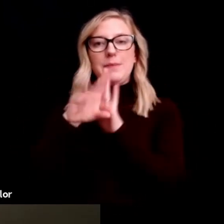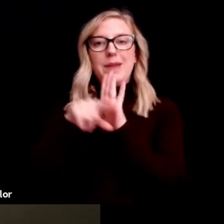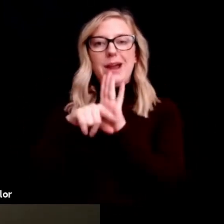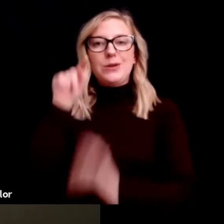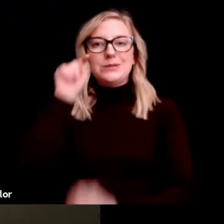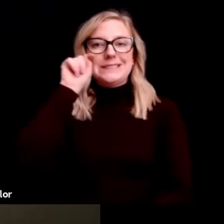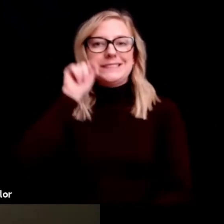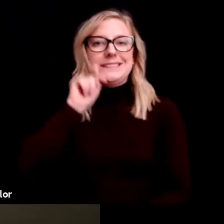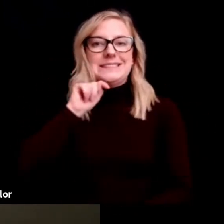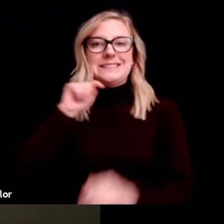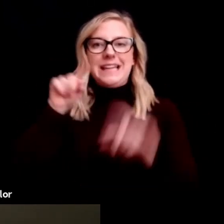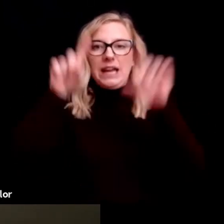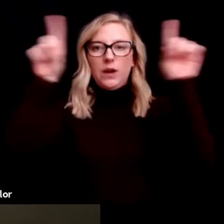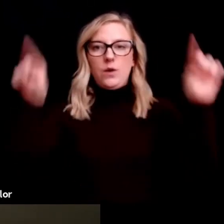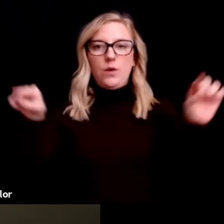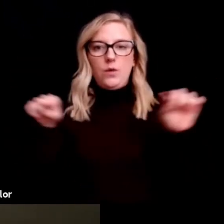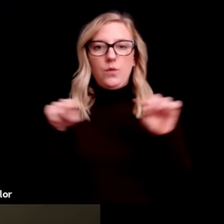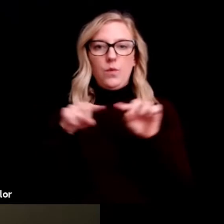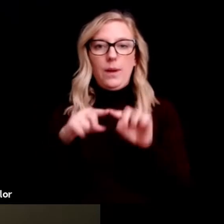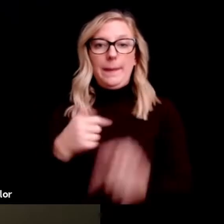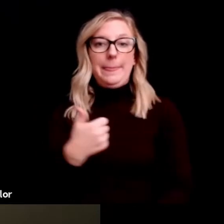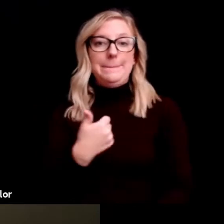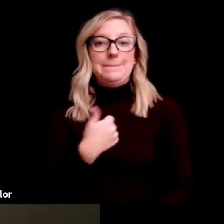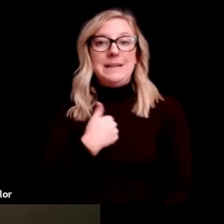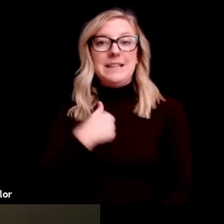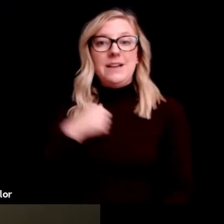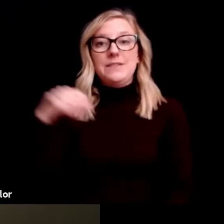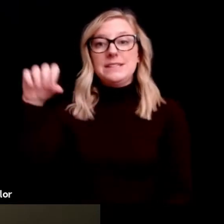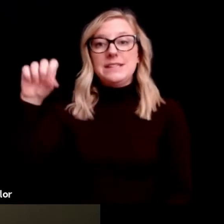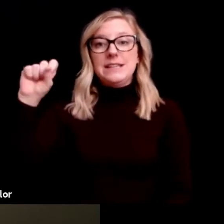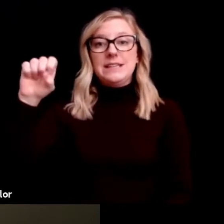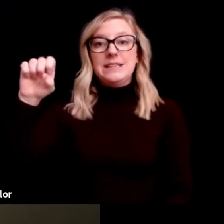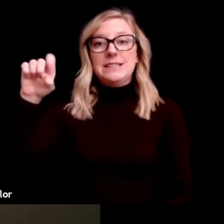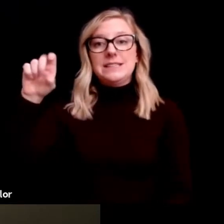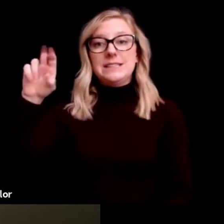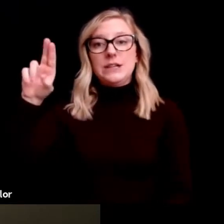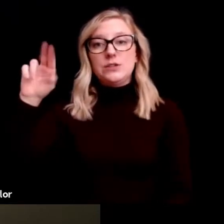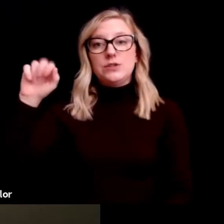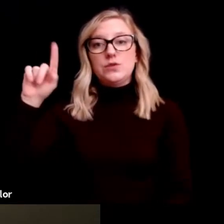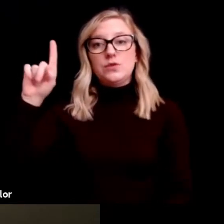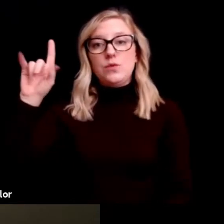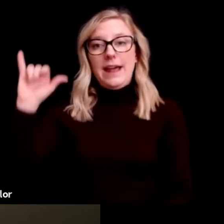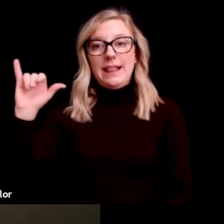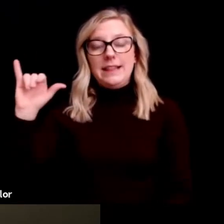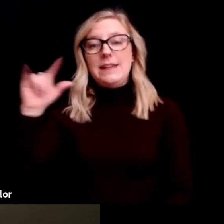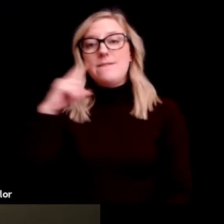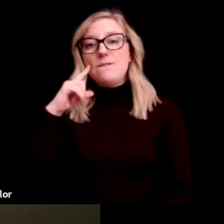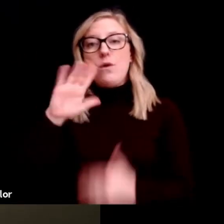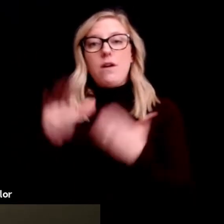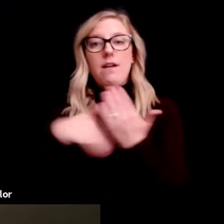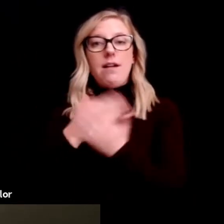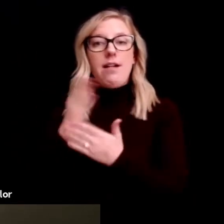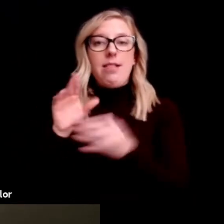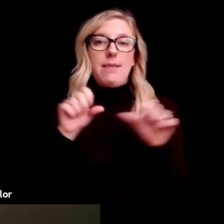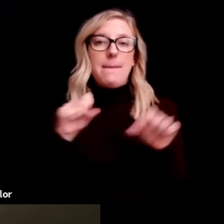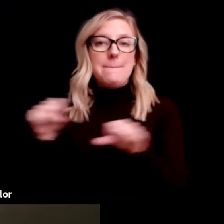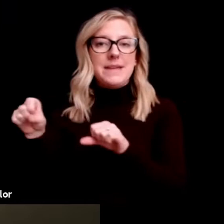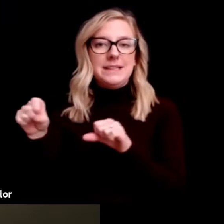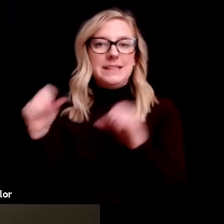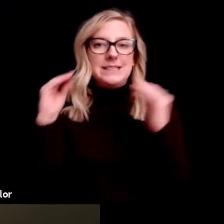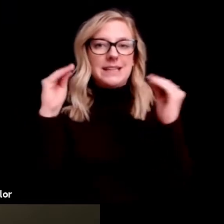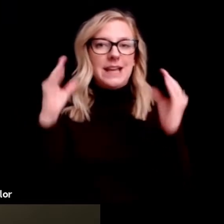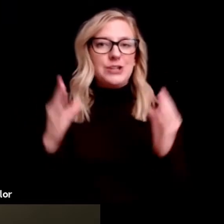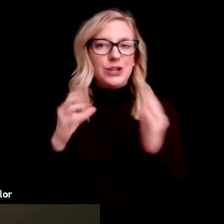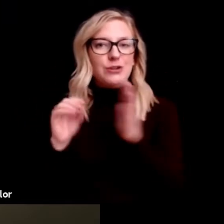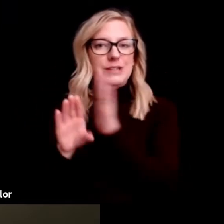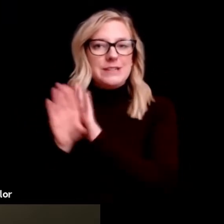I'm a sexuality for all abilities educator and developer at Mad Hatter Wellness. Awesome. Thanks for joining